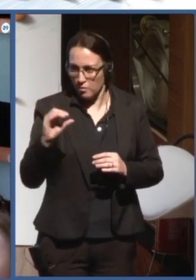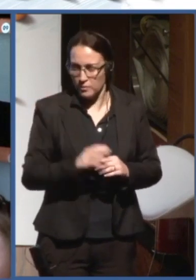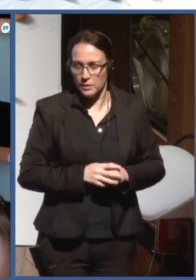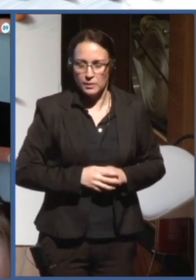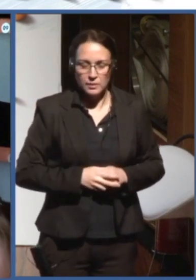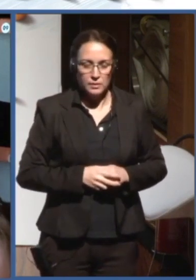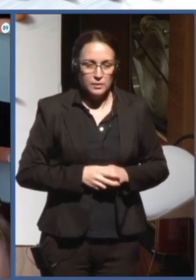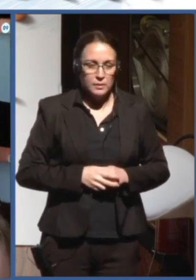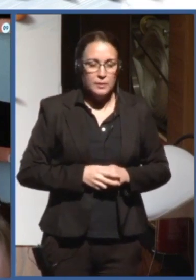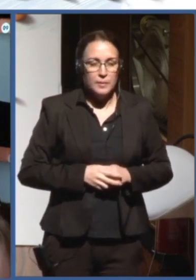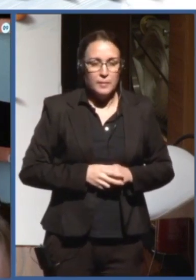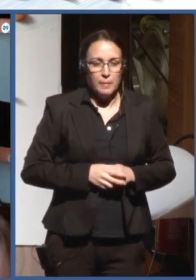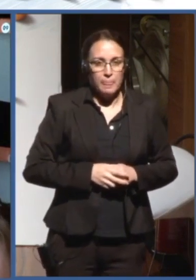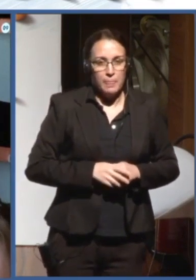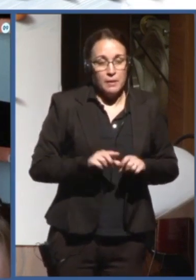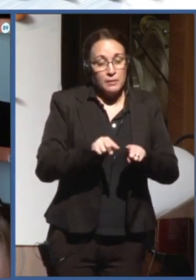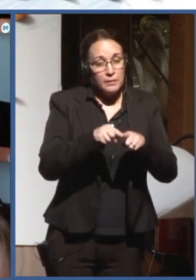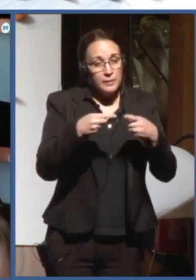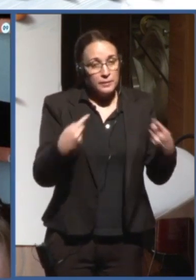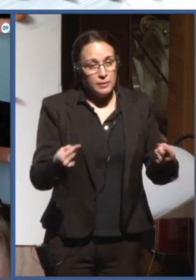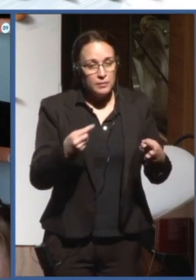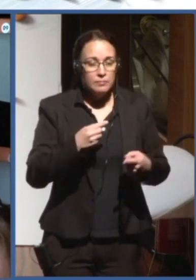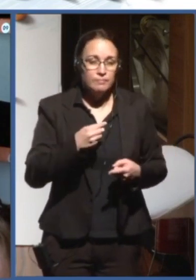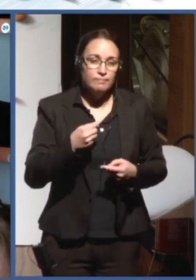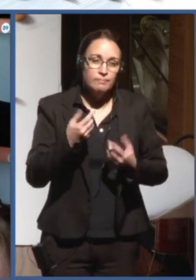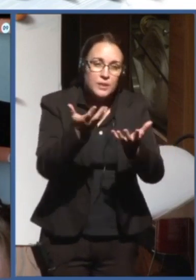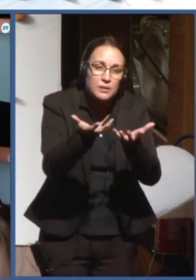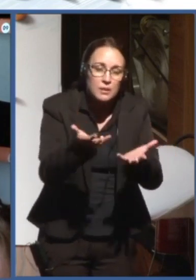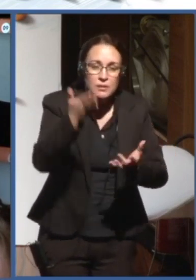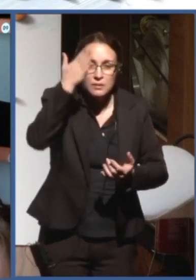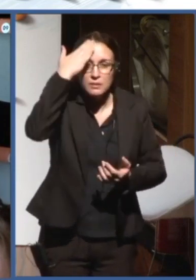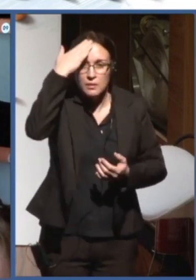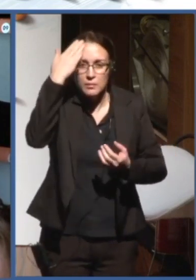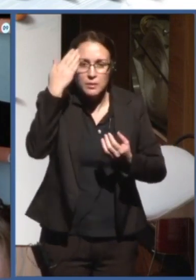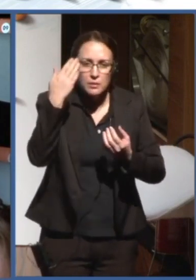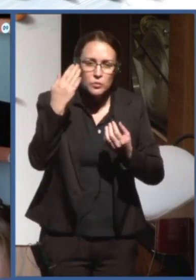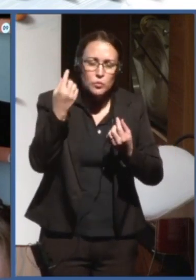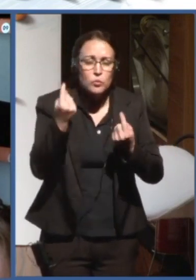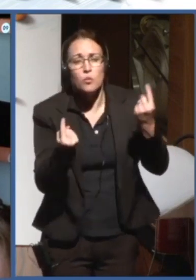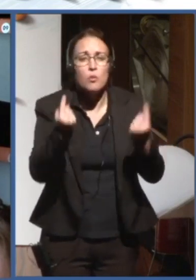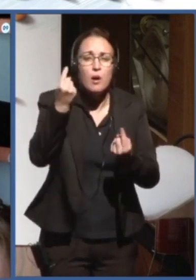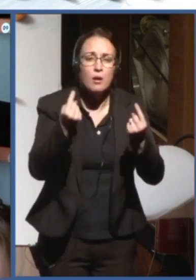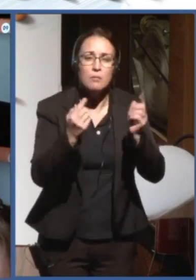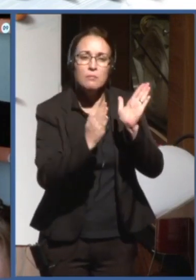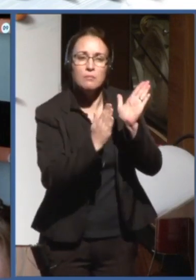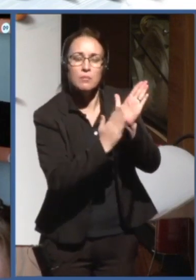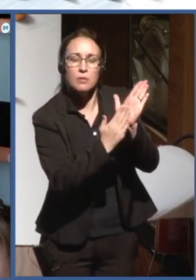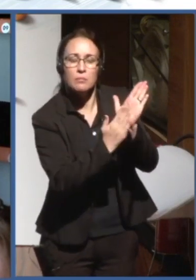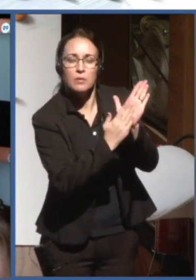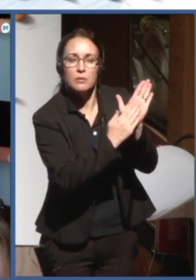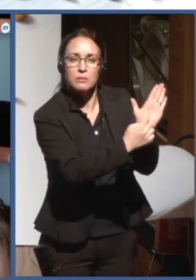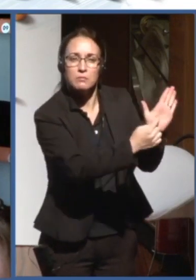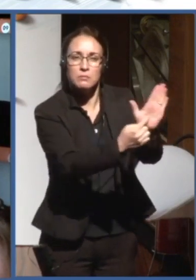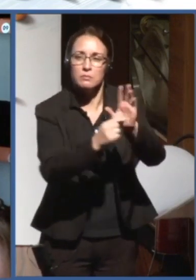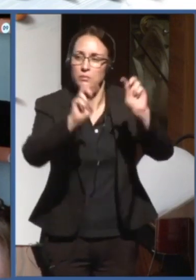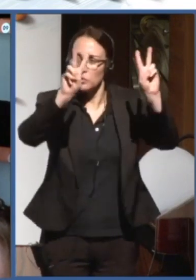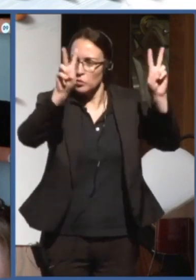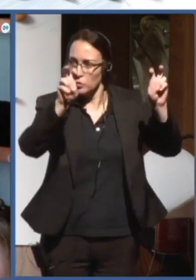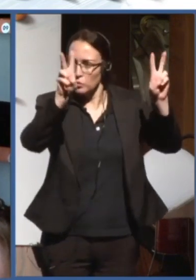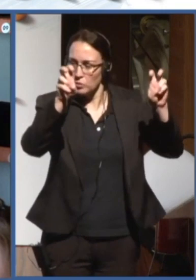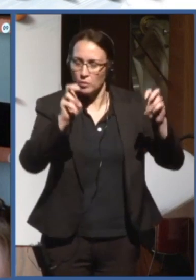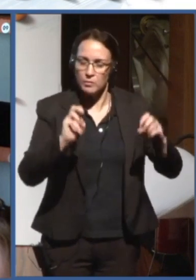However, I'd like to know what is the proposal that you have about management of intelligent